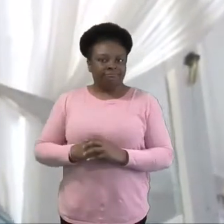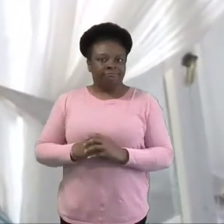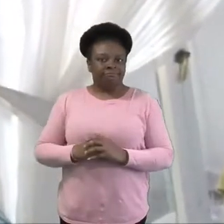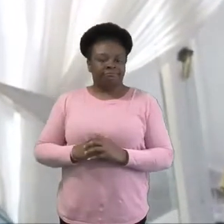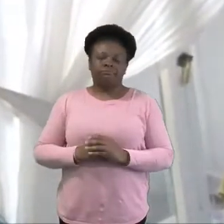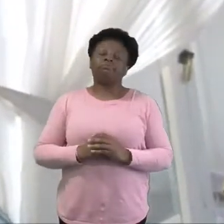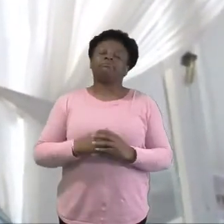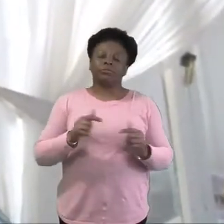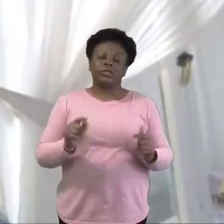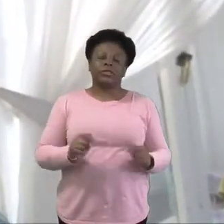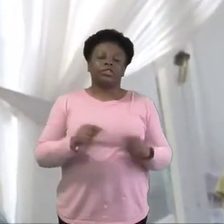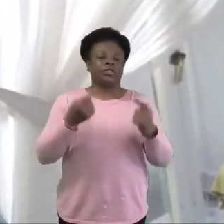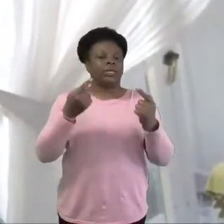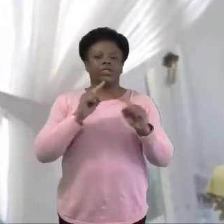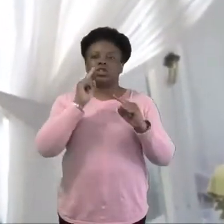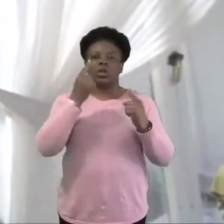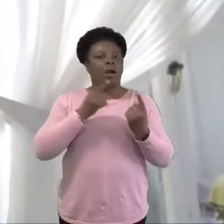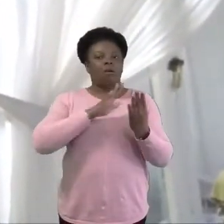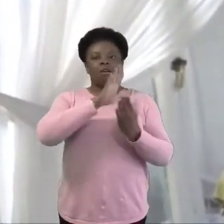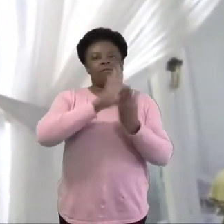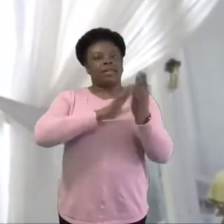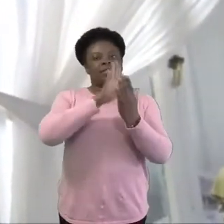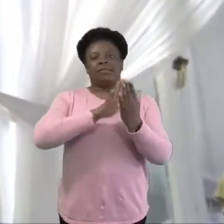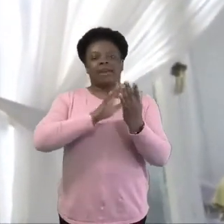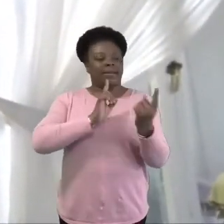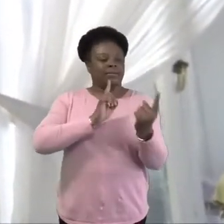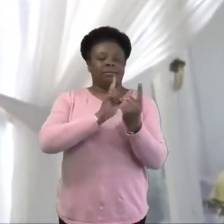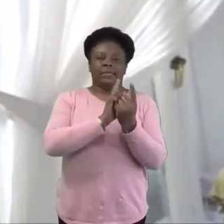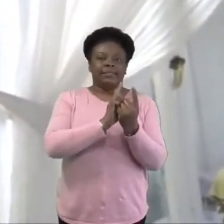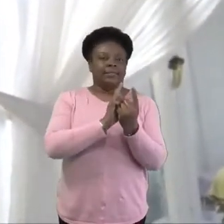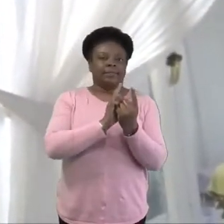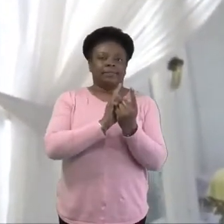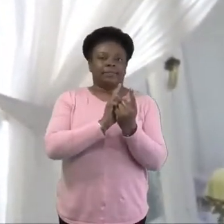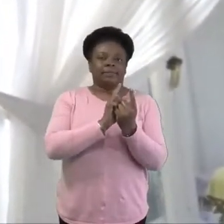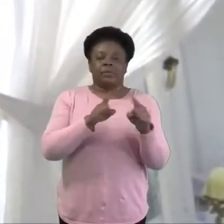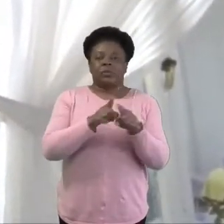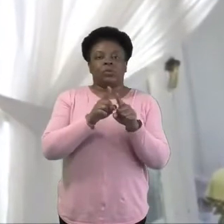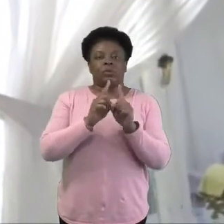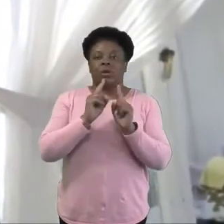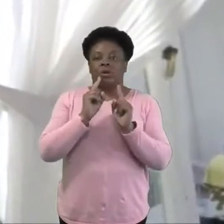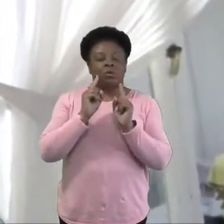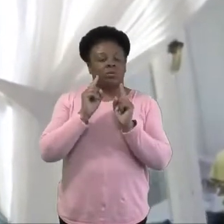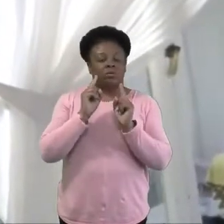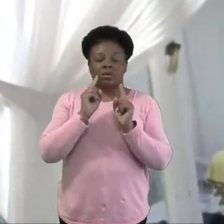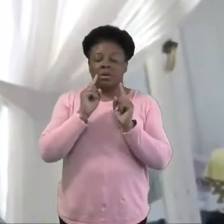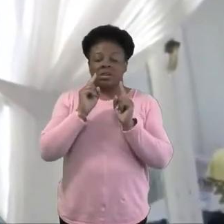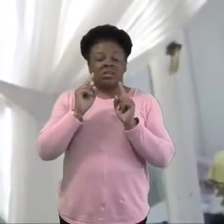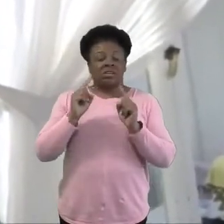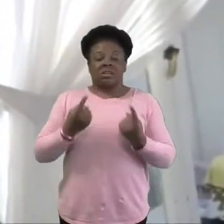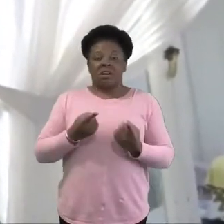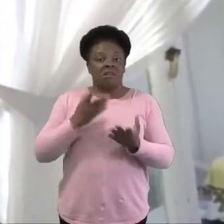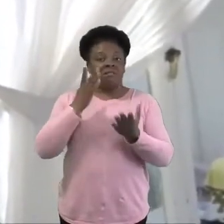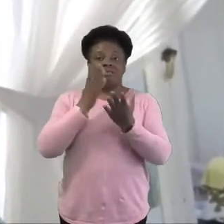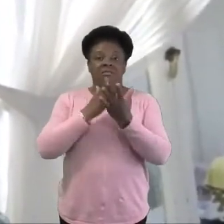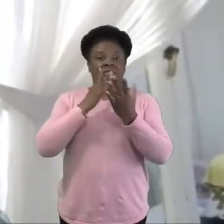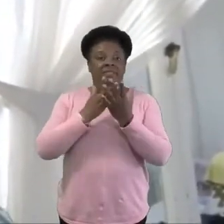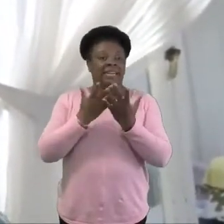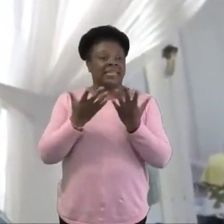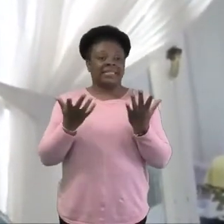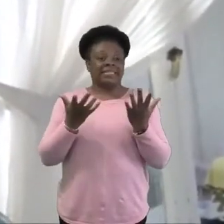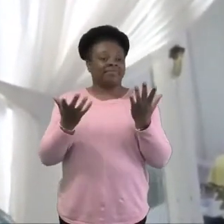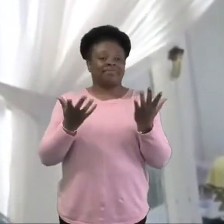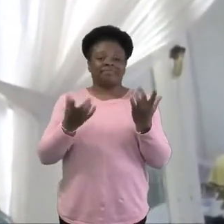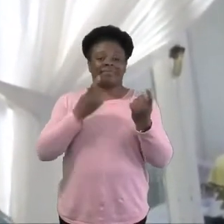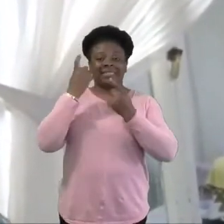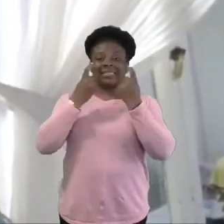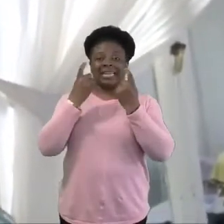to meet physically, not being able to see past the comments